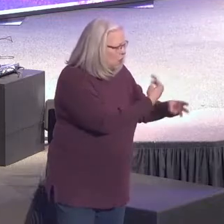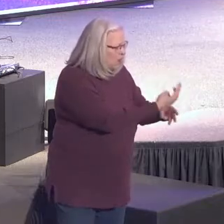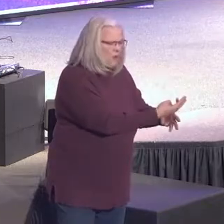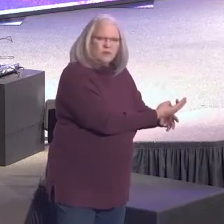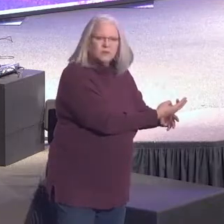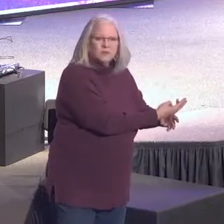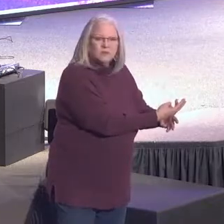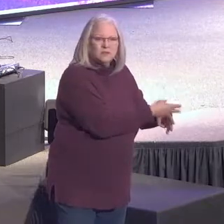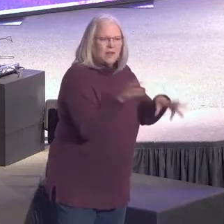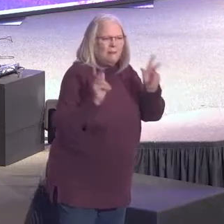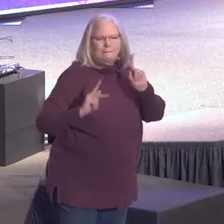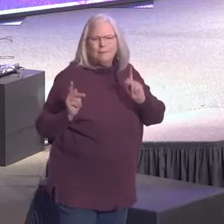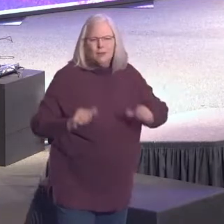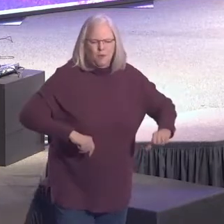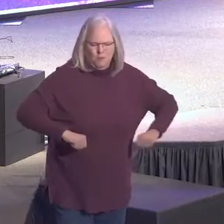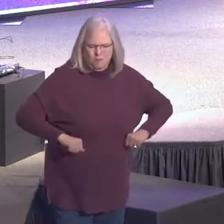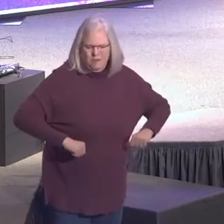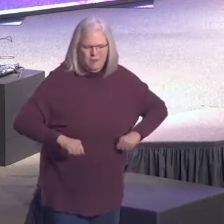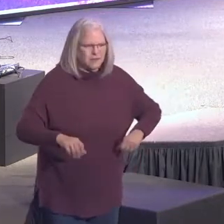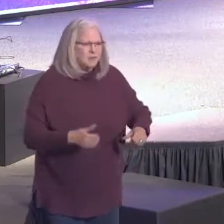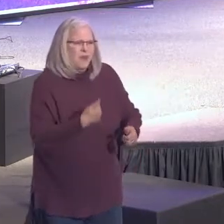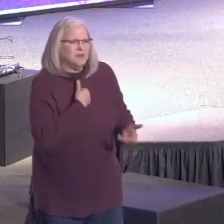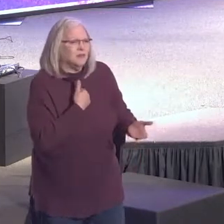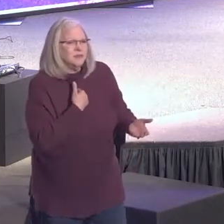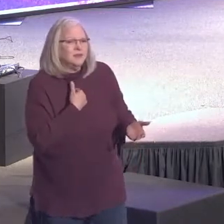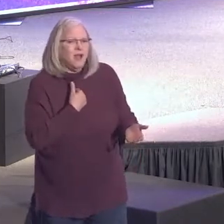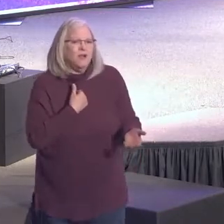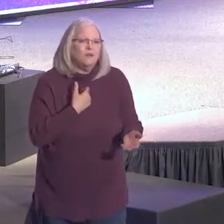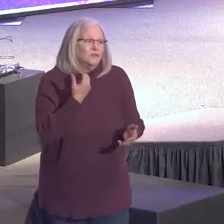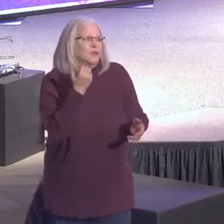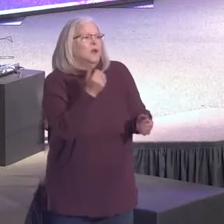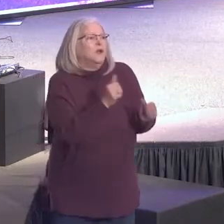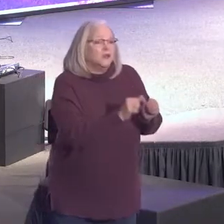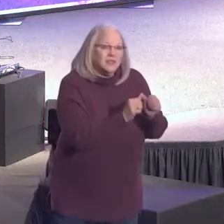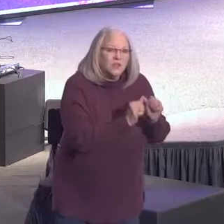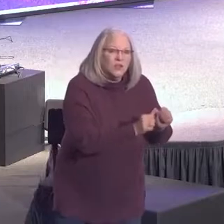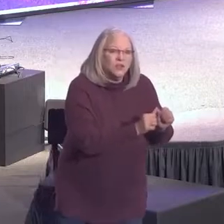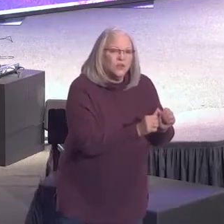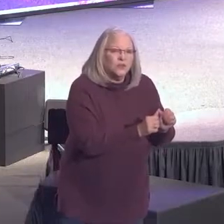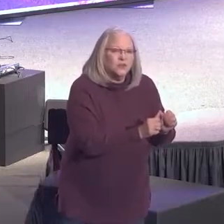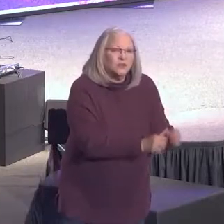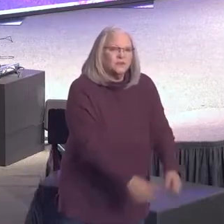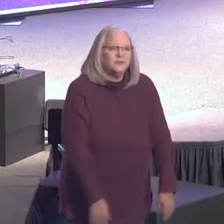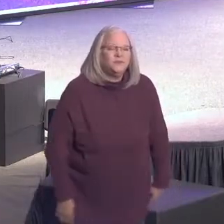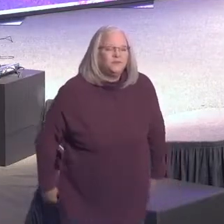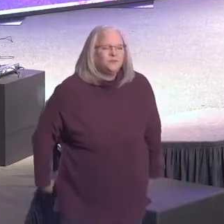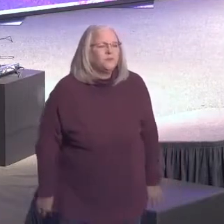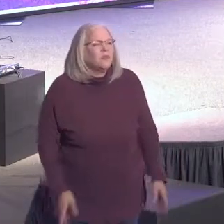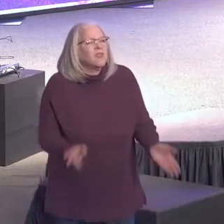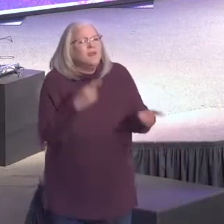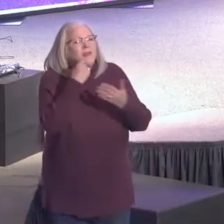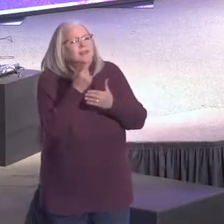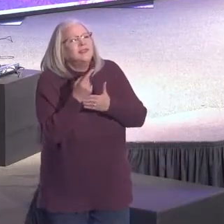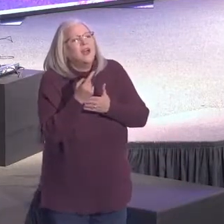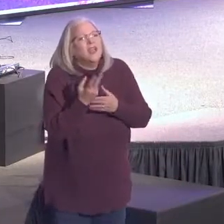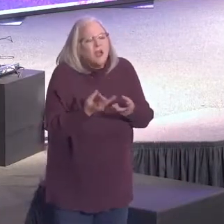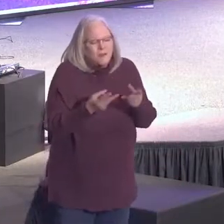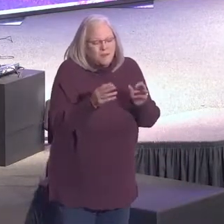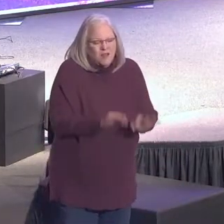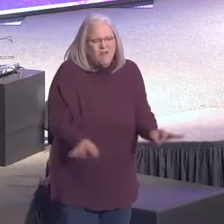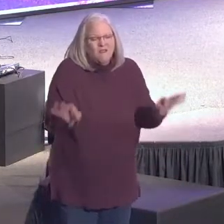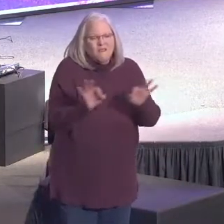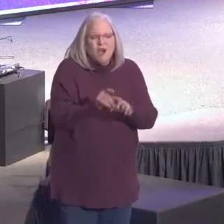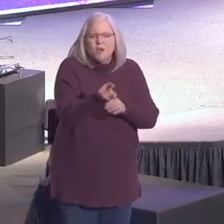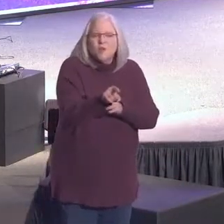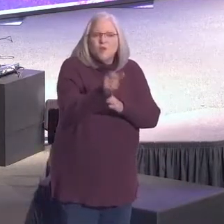themselves all over the place. And it is easy for us to think somehow that we have arrived. And I want to tell you how valuable you are to